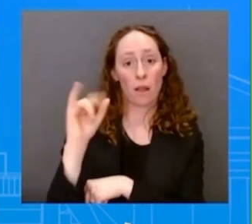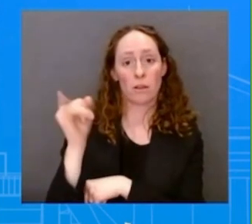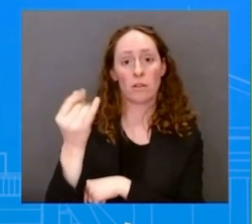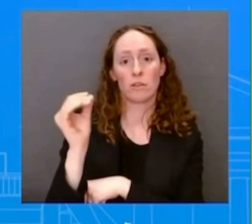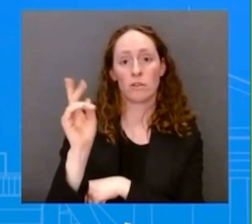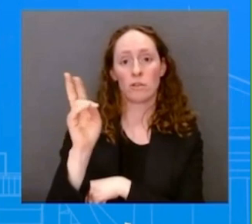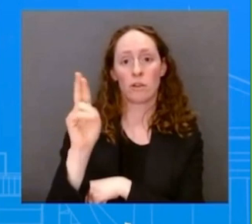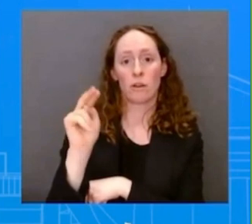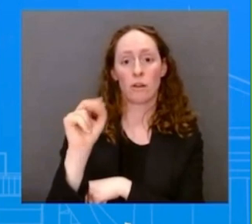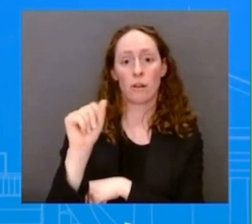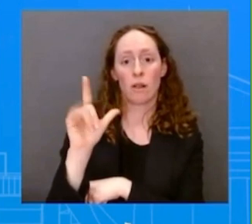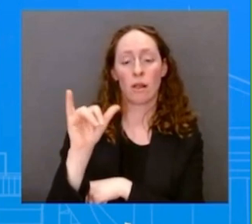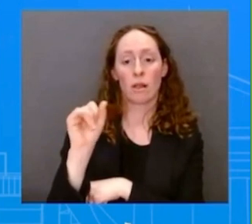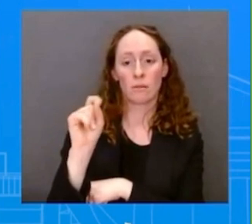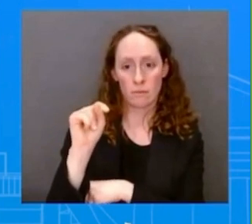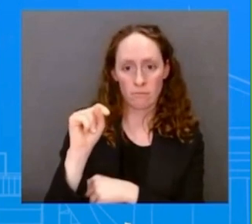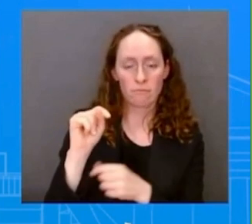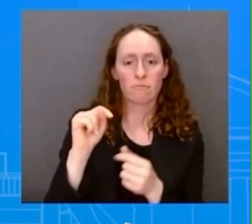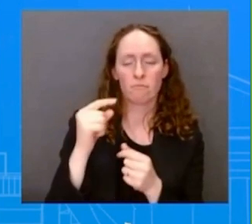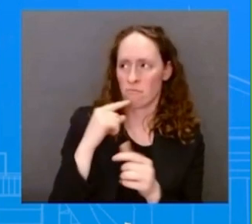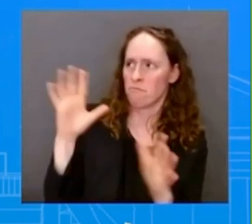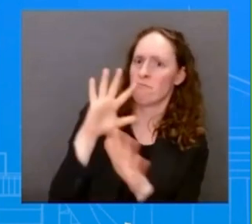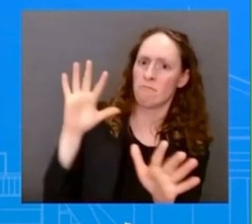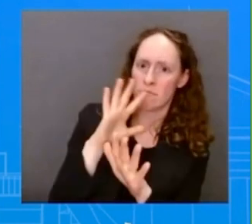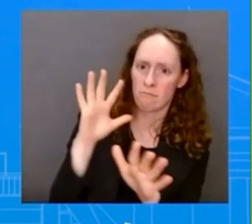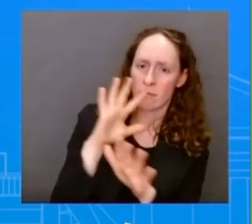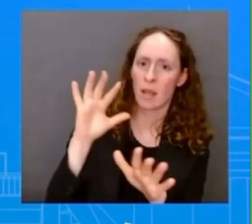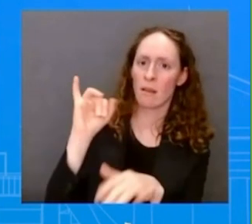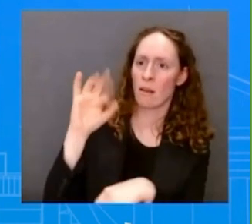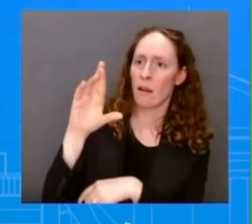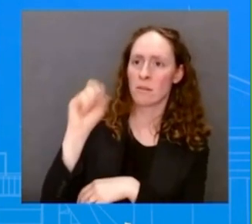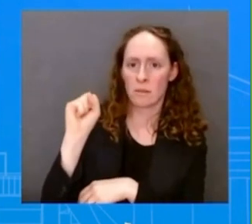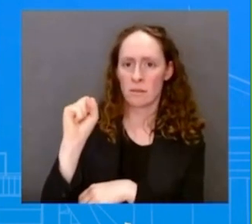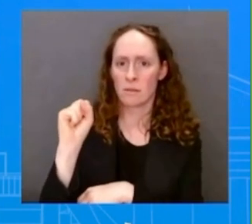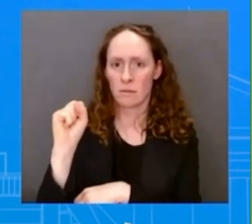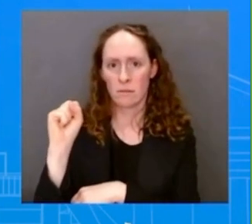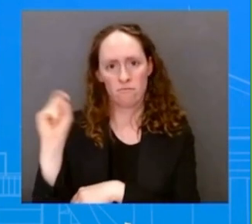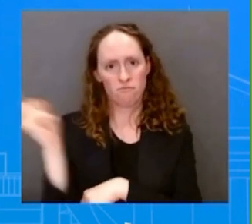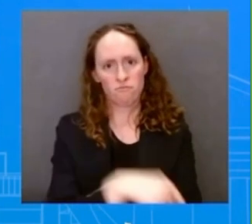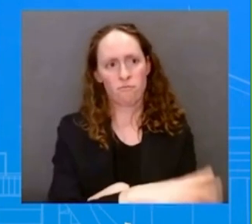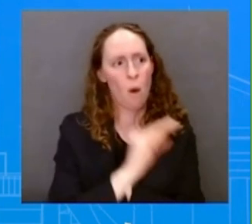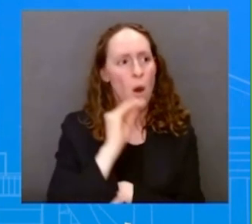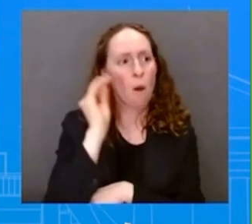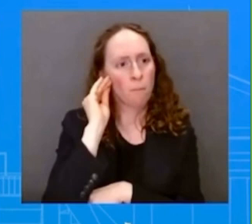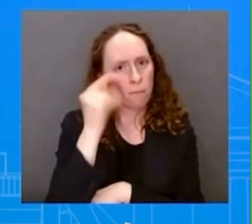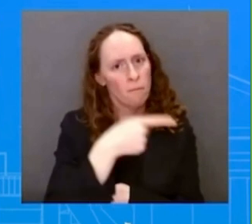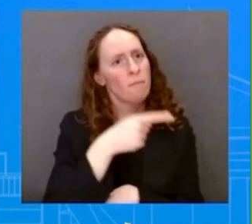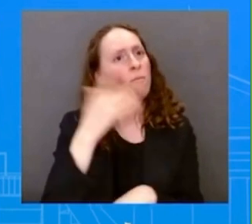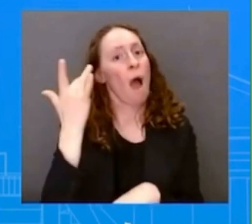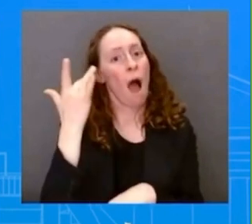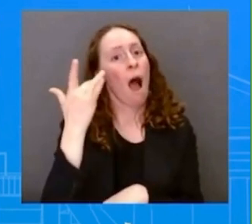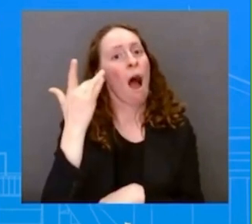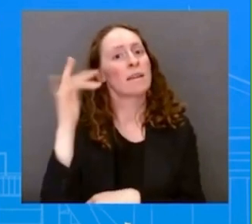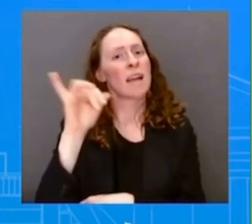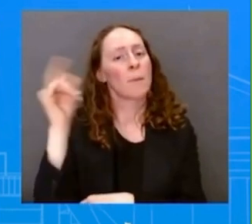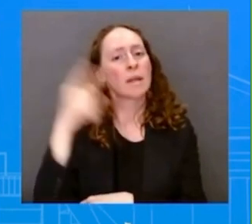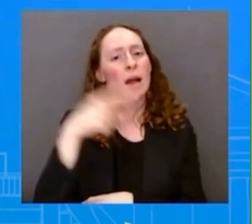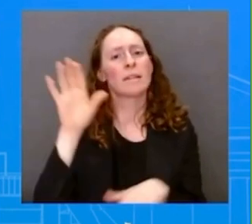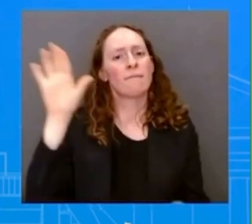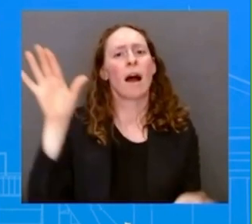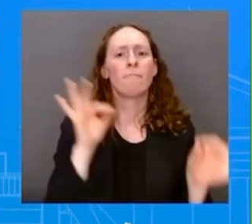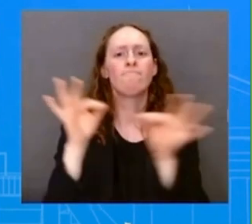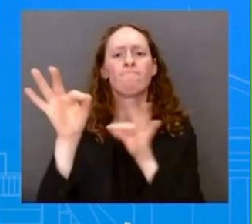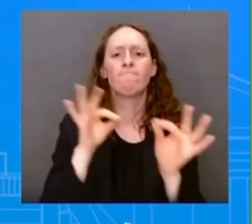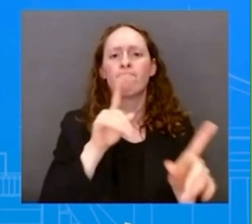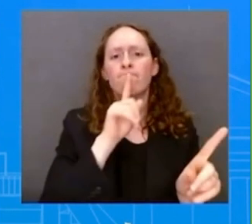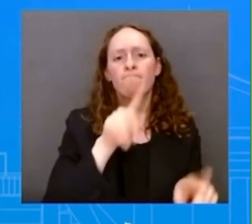to a house select subcommittee on the alleged weaponization of government. Uh, Taibbi worked on the Twitter files project that revealed government cooperation with